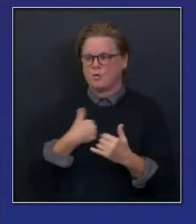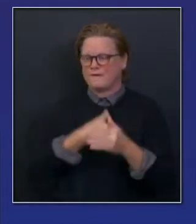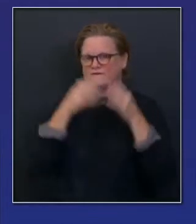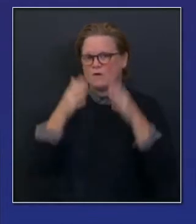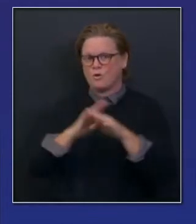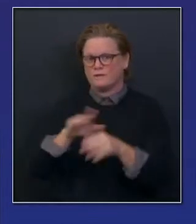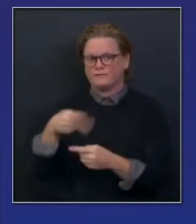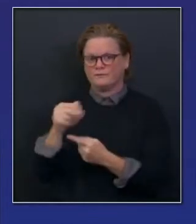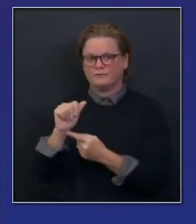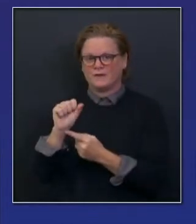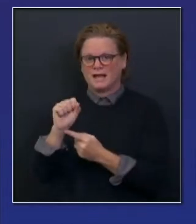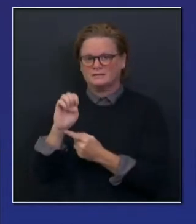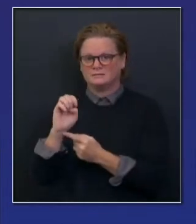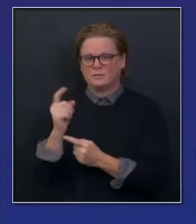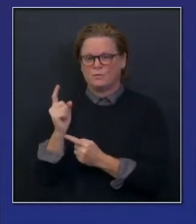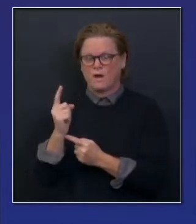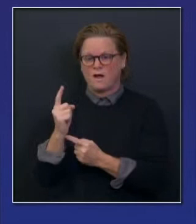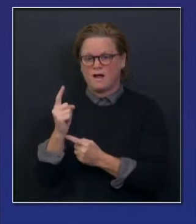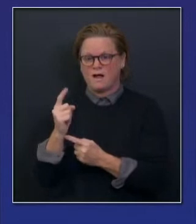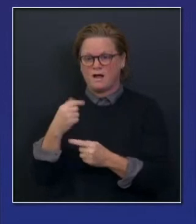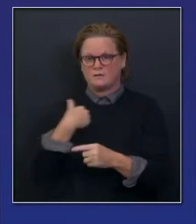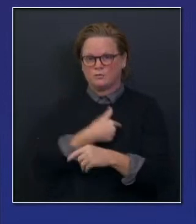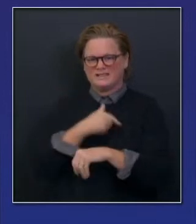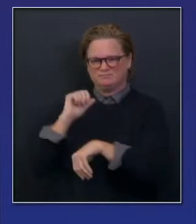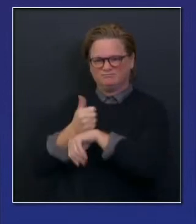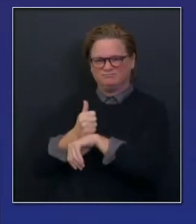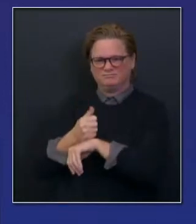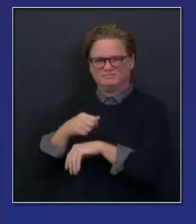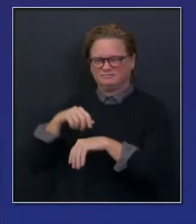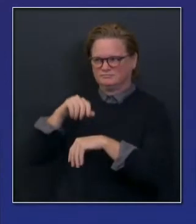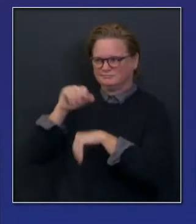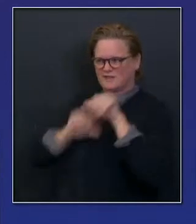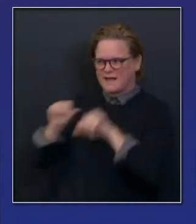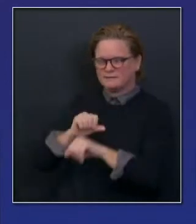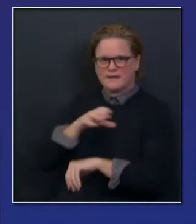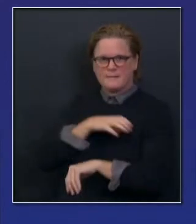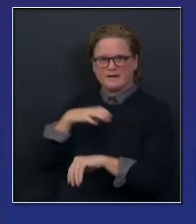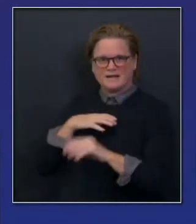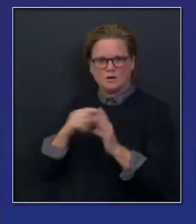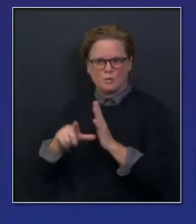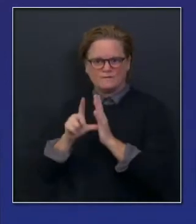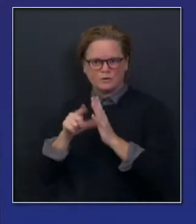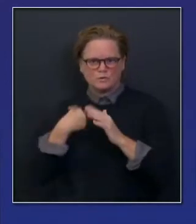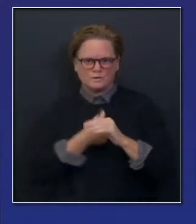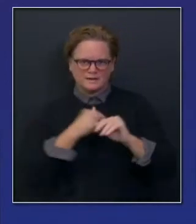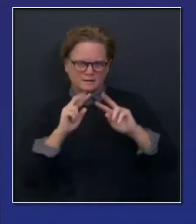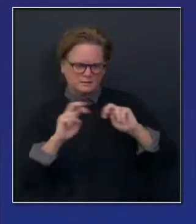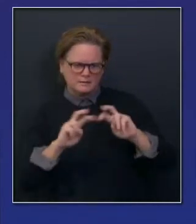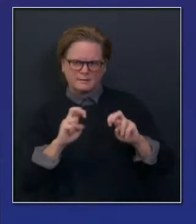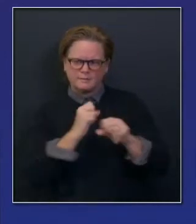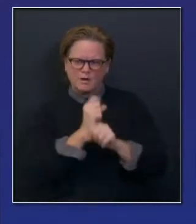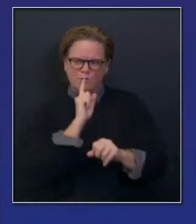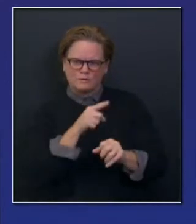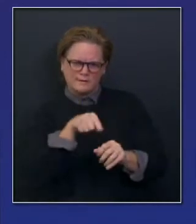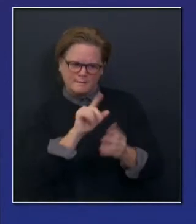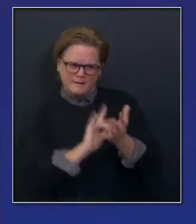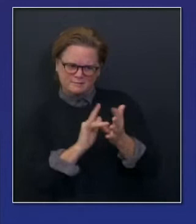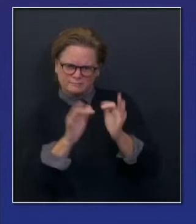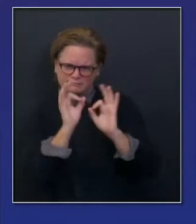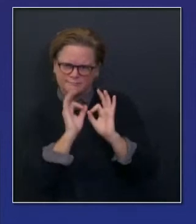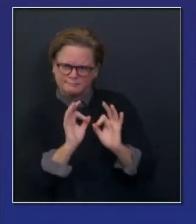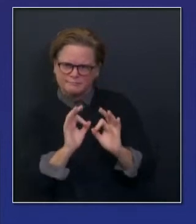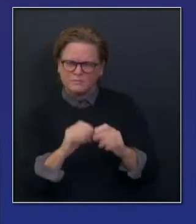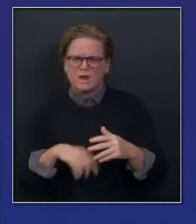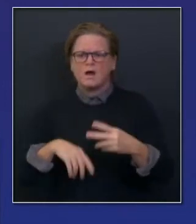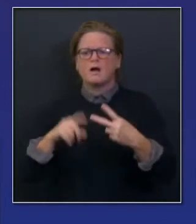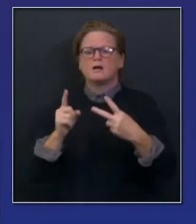on October 19th, but we also established two additional committees. We established a drafting guidelines workgroup, and we